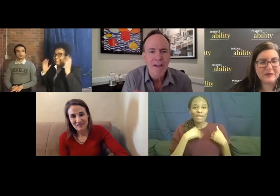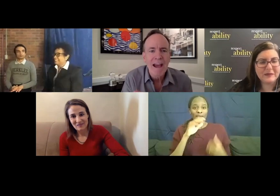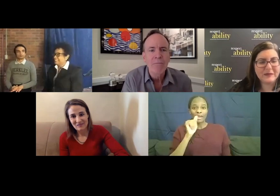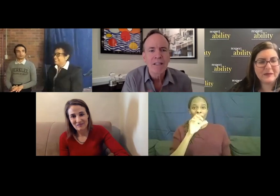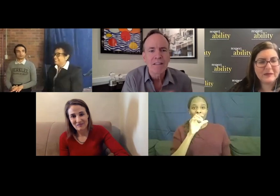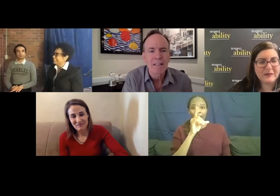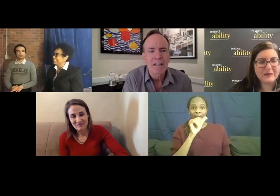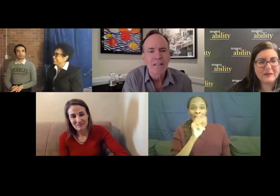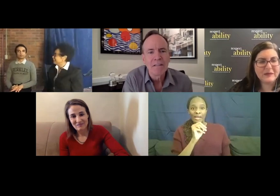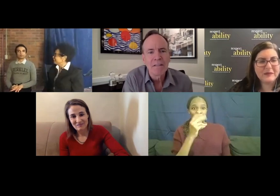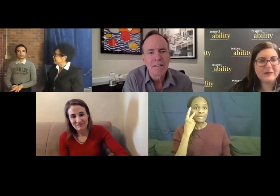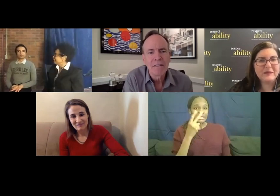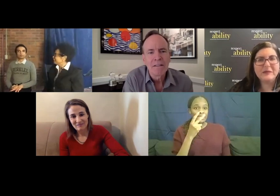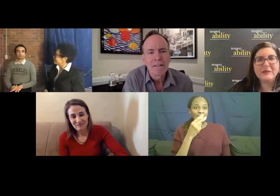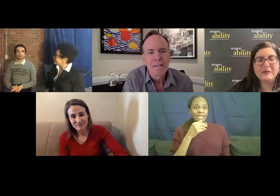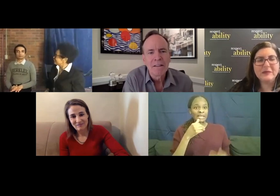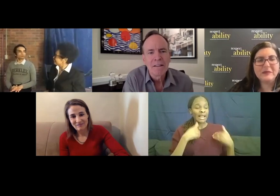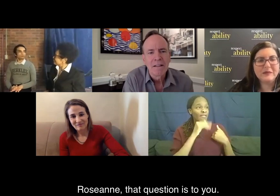your family seen?